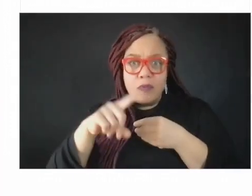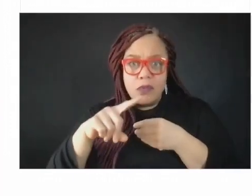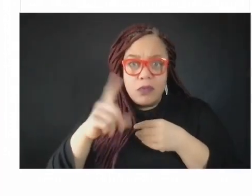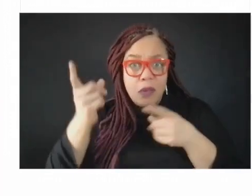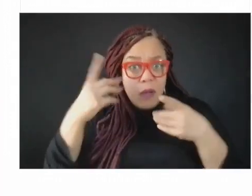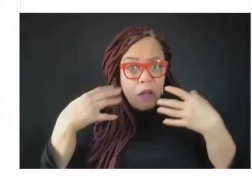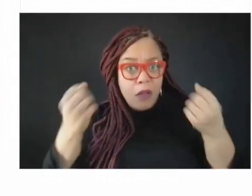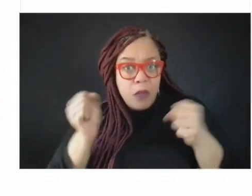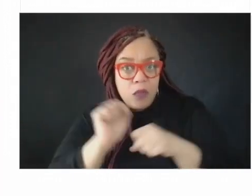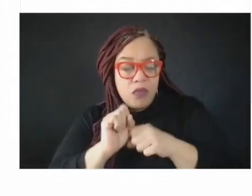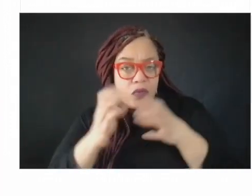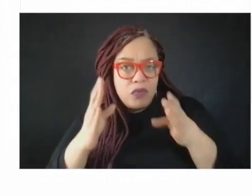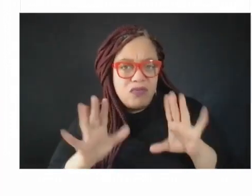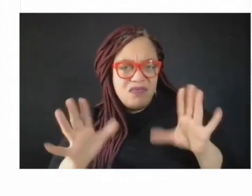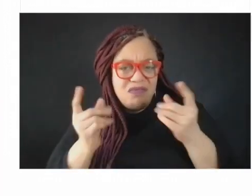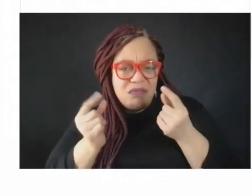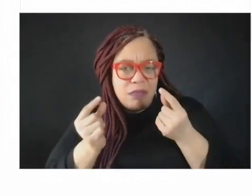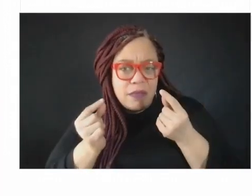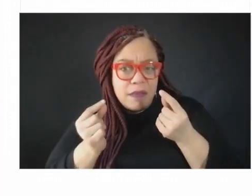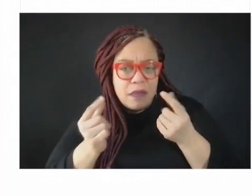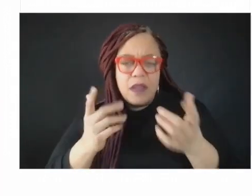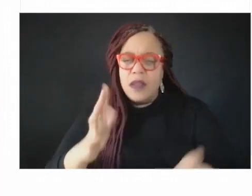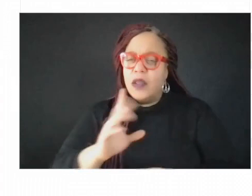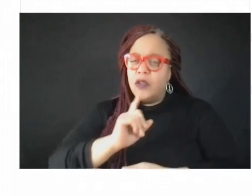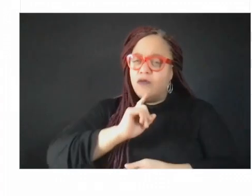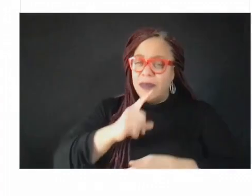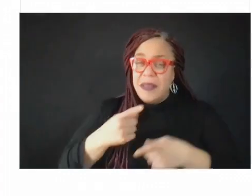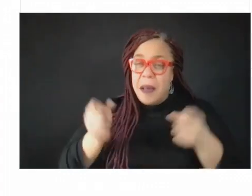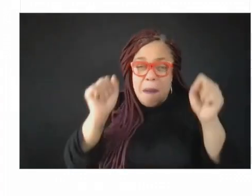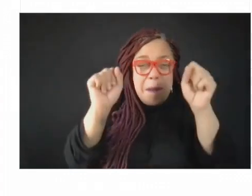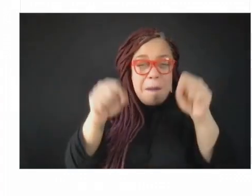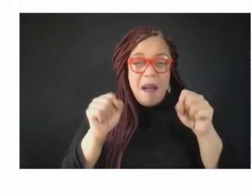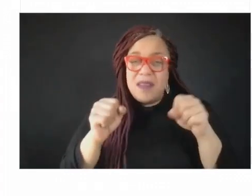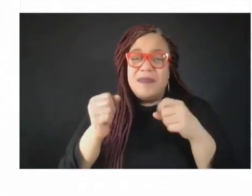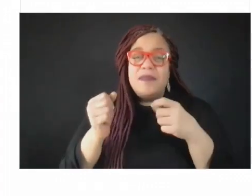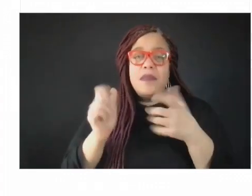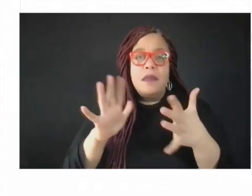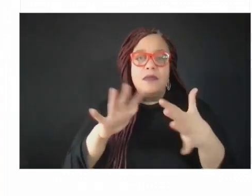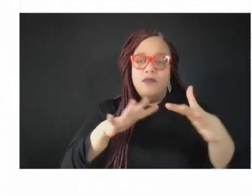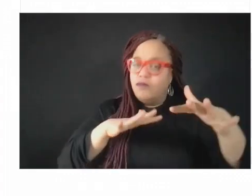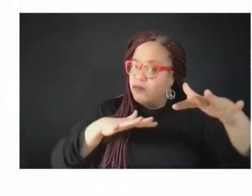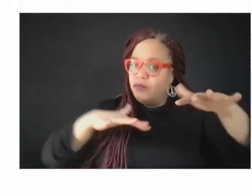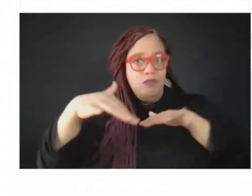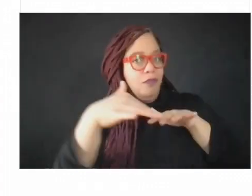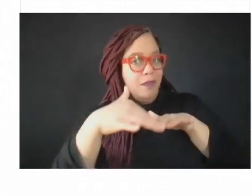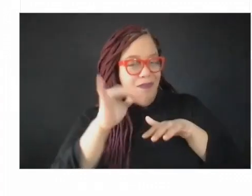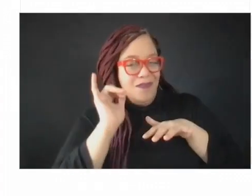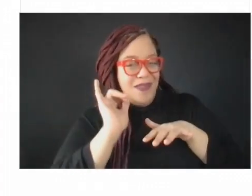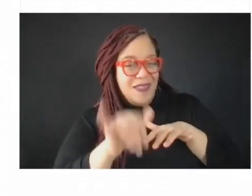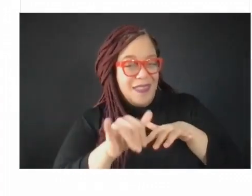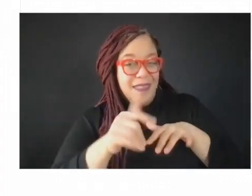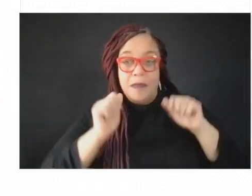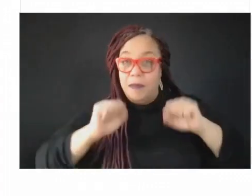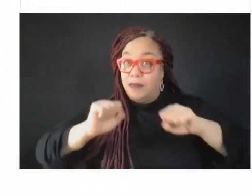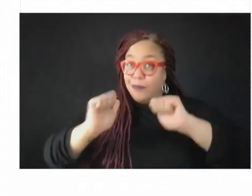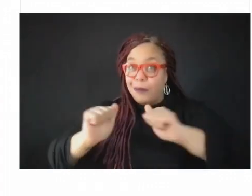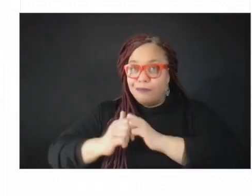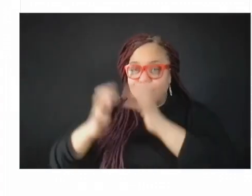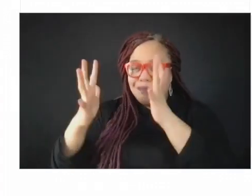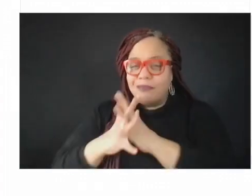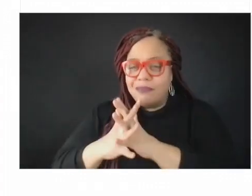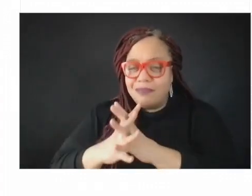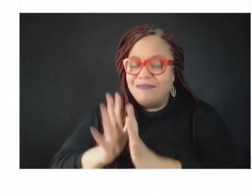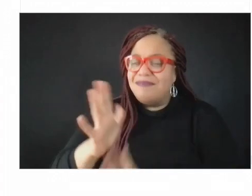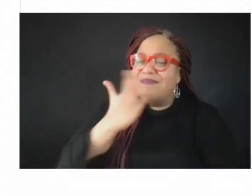revolutionary potential that exists in shaping that, that workforce. So thank you. Our final panelist